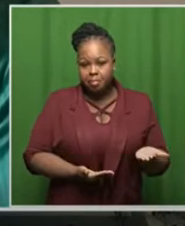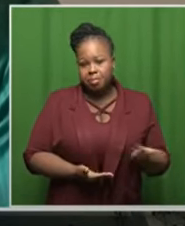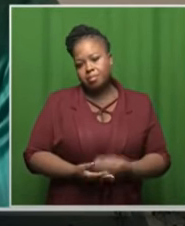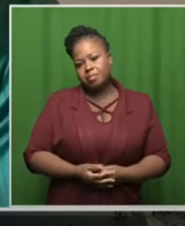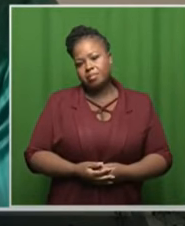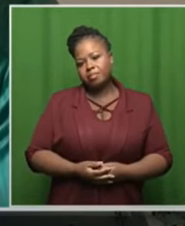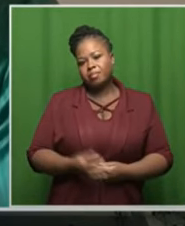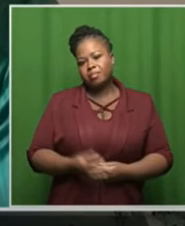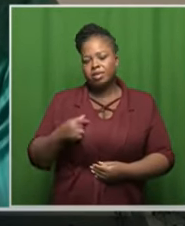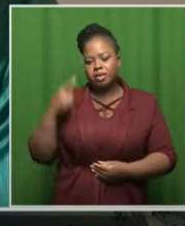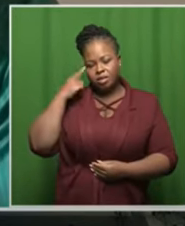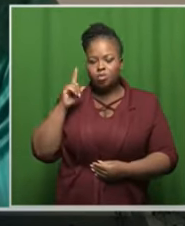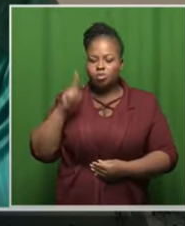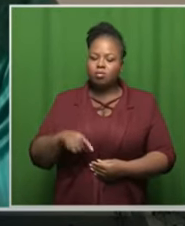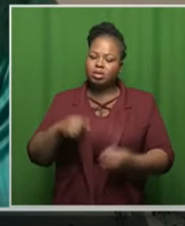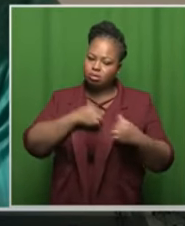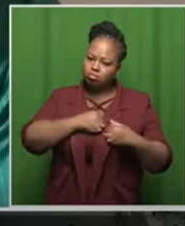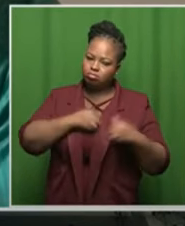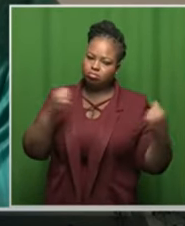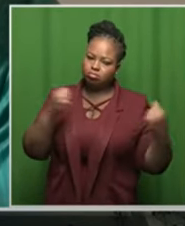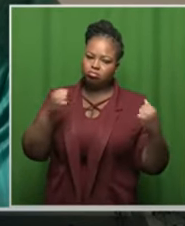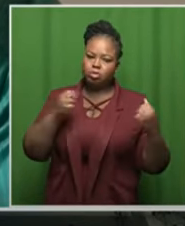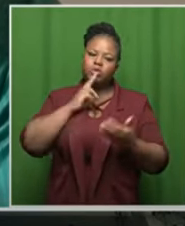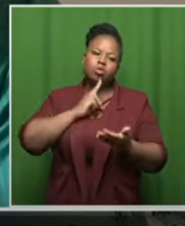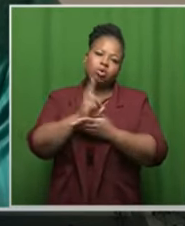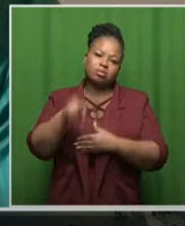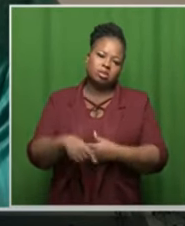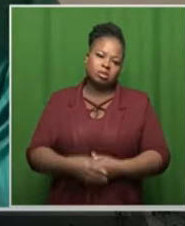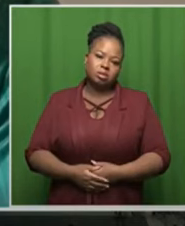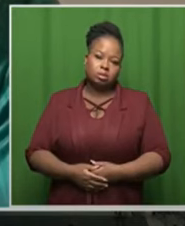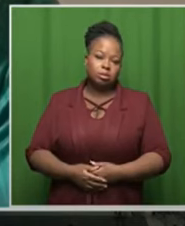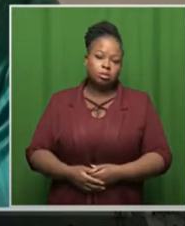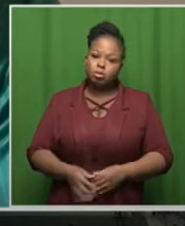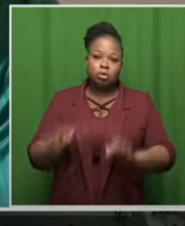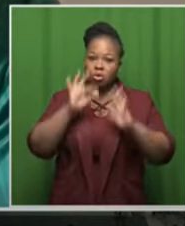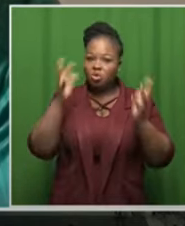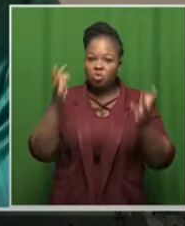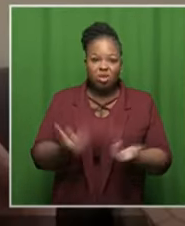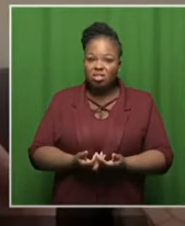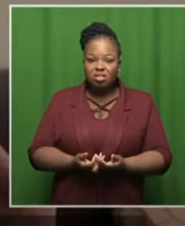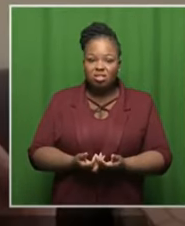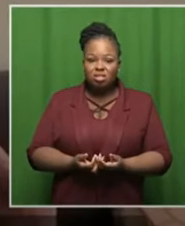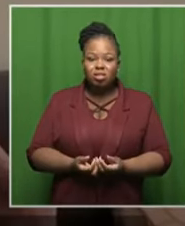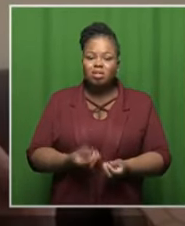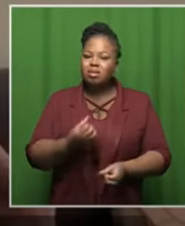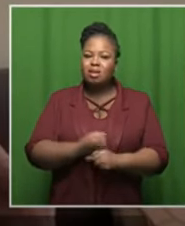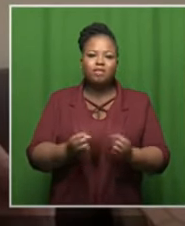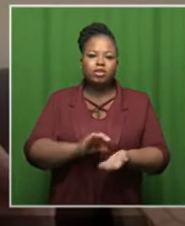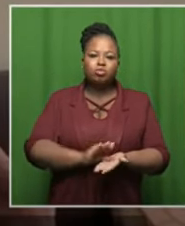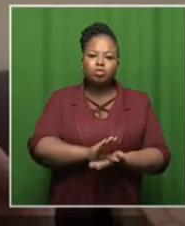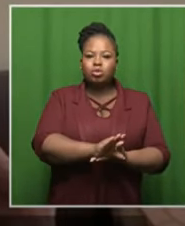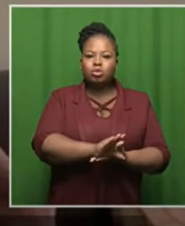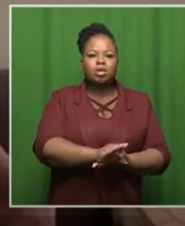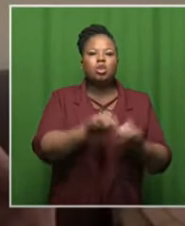be totally transparent and honest when it to that no sponsor around the world will sponsor losing team people want